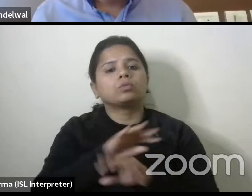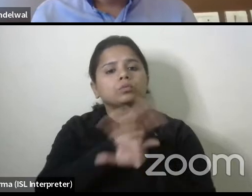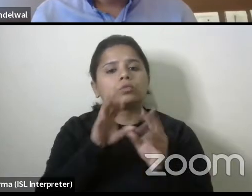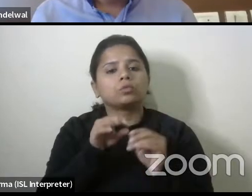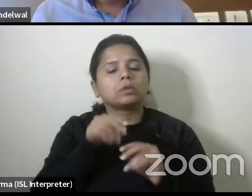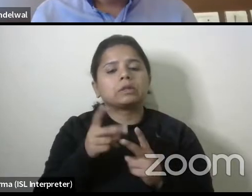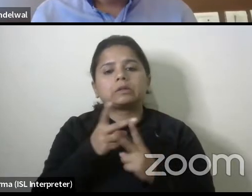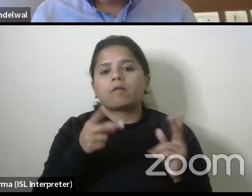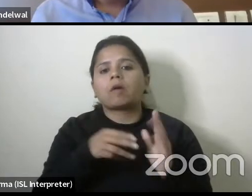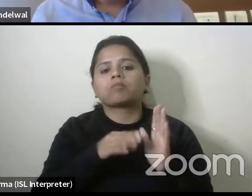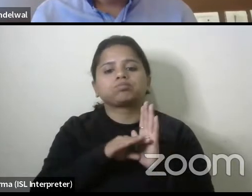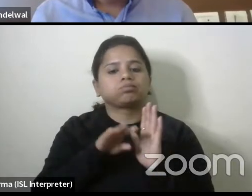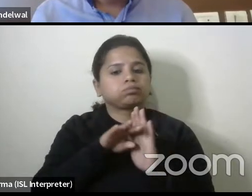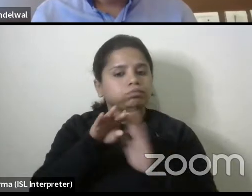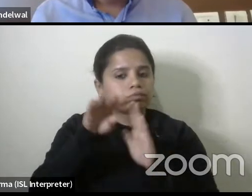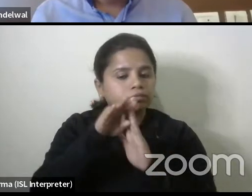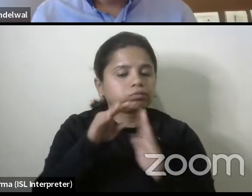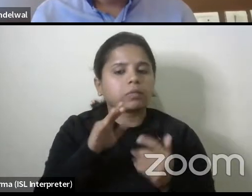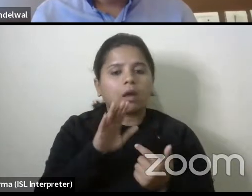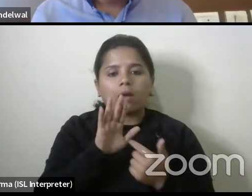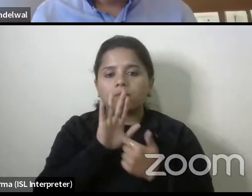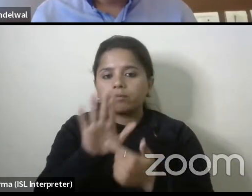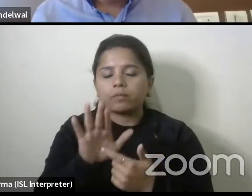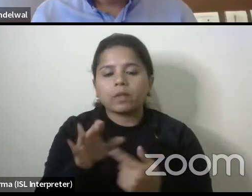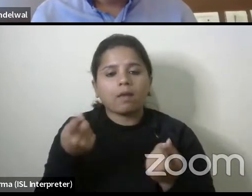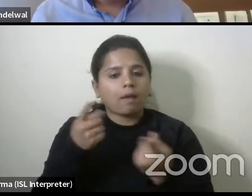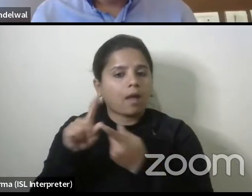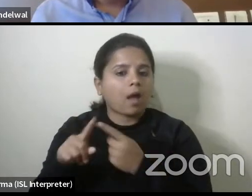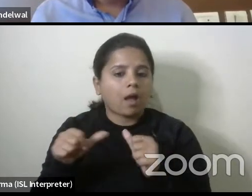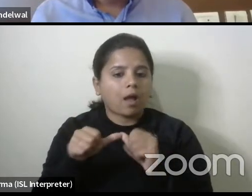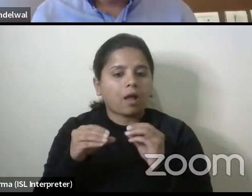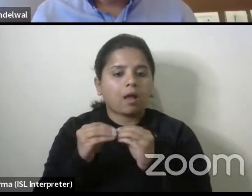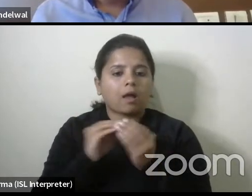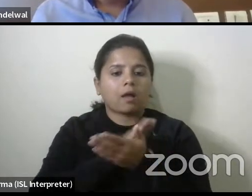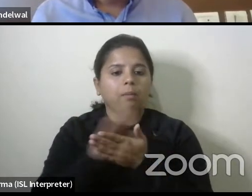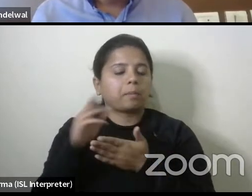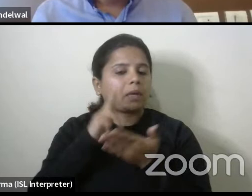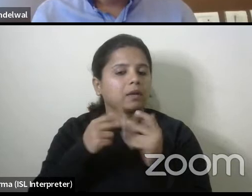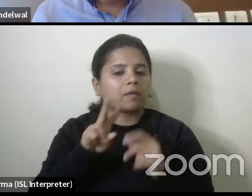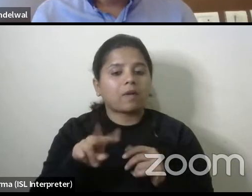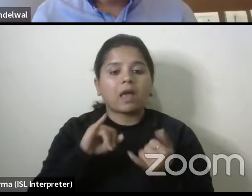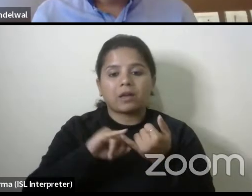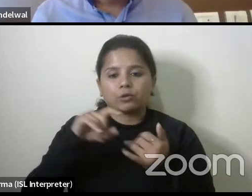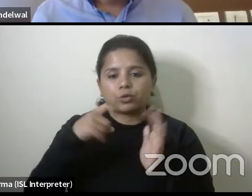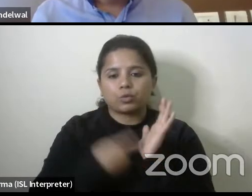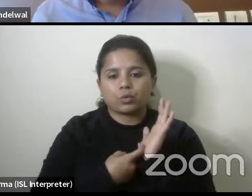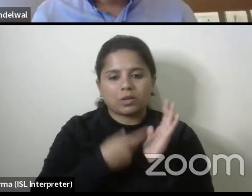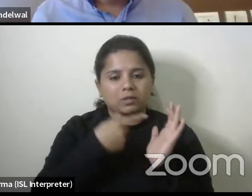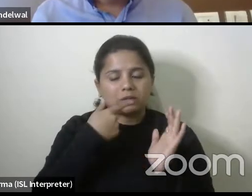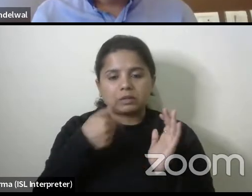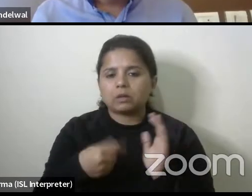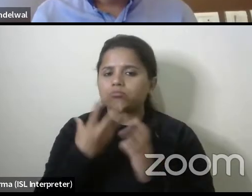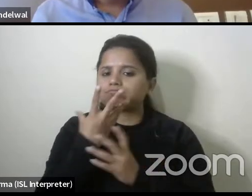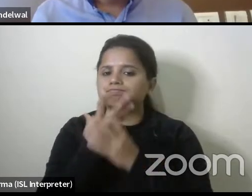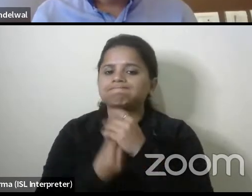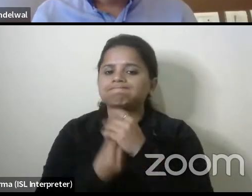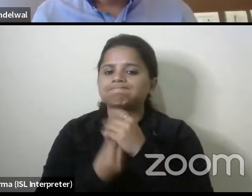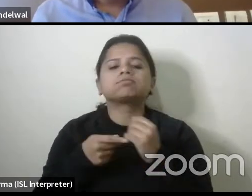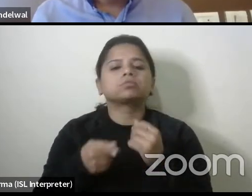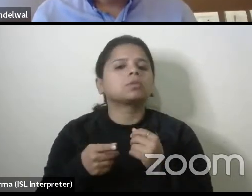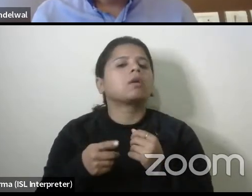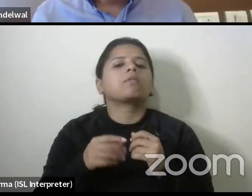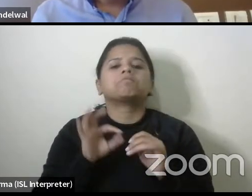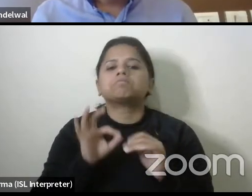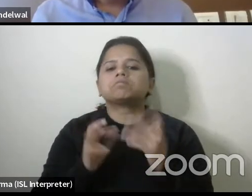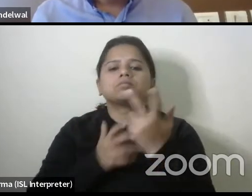stages you know and as um abhinav pointed out uh our sor's are still uh you know lacking in terms of accommodating